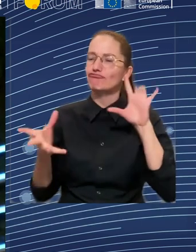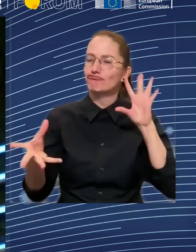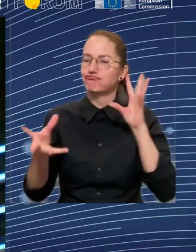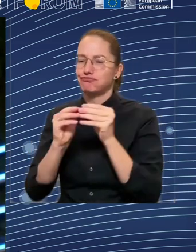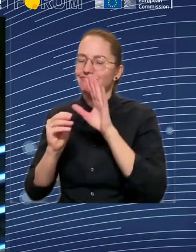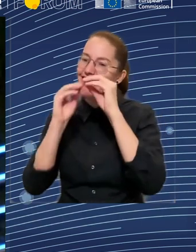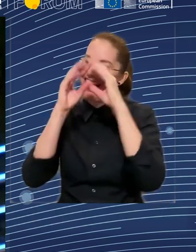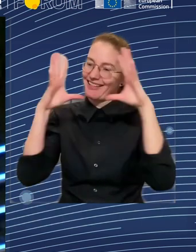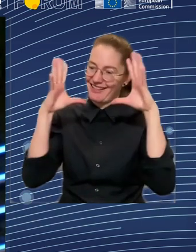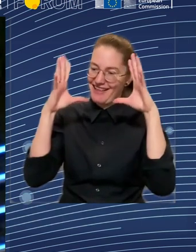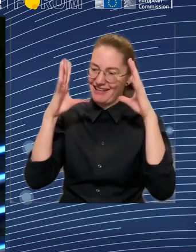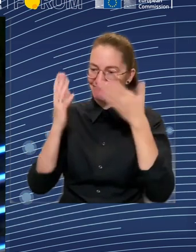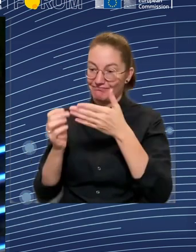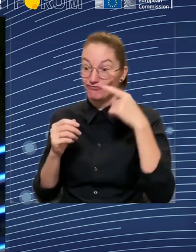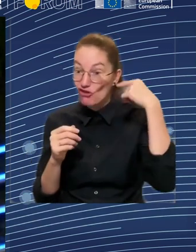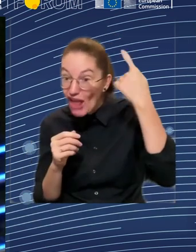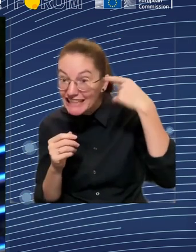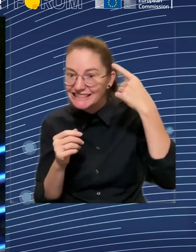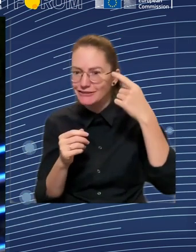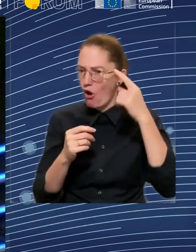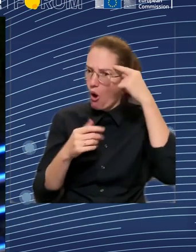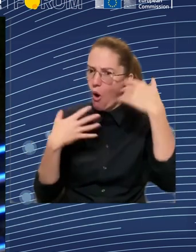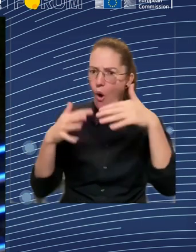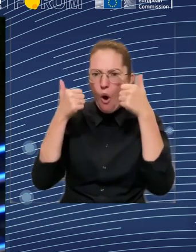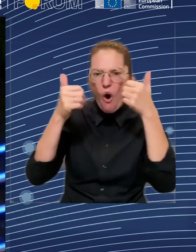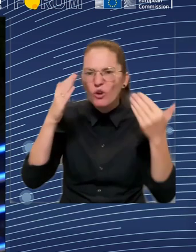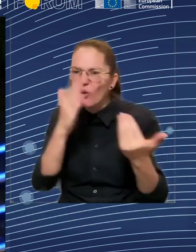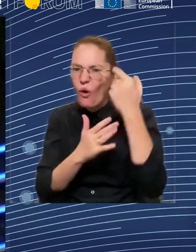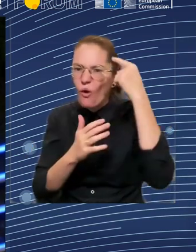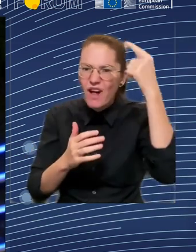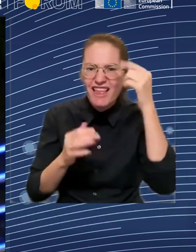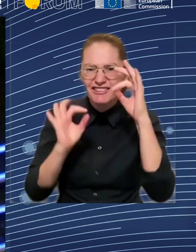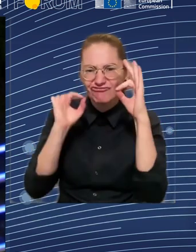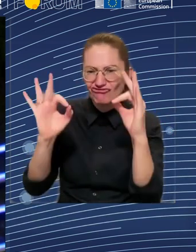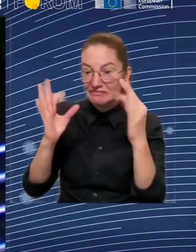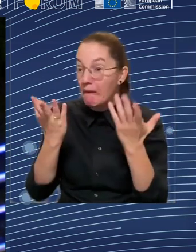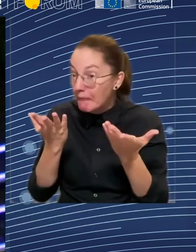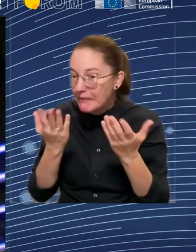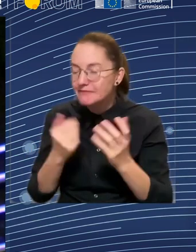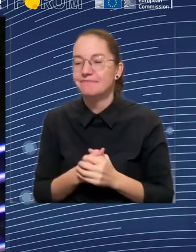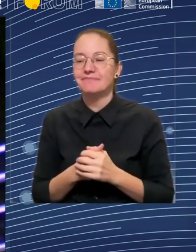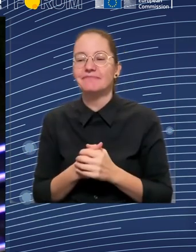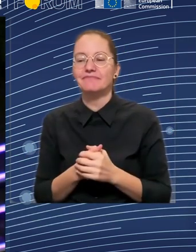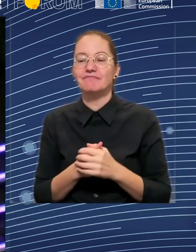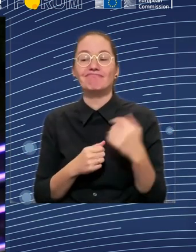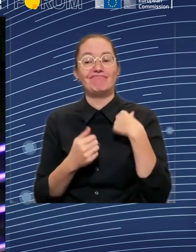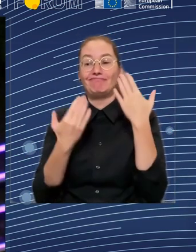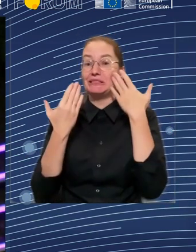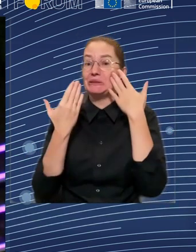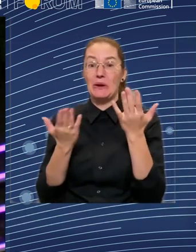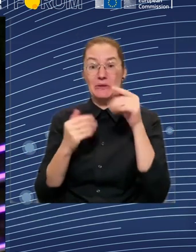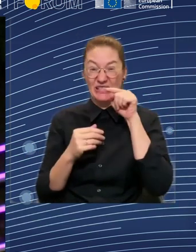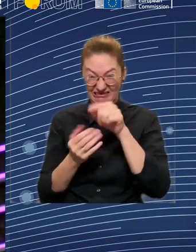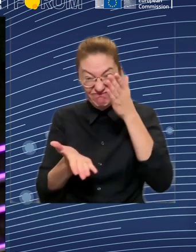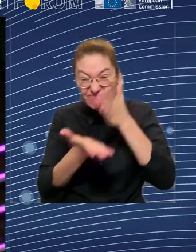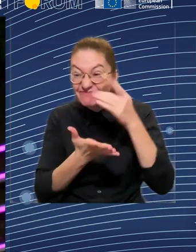presidency, indeed. I would say, yeah, that's an acknowledgement of social investments within the economic governance. That's really a priority of